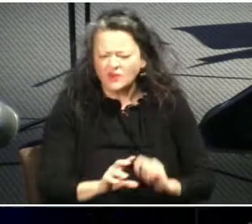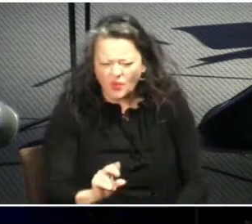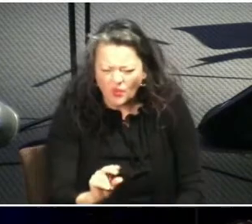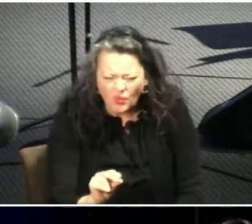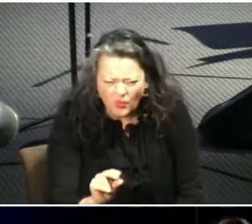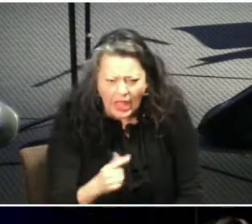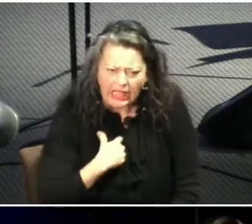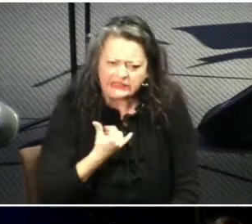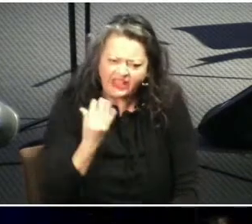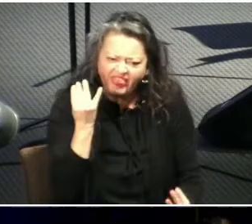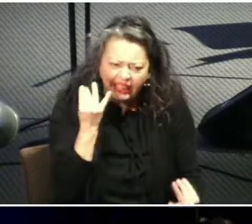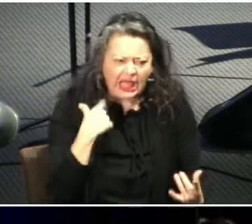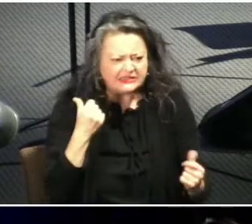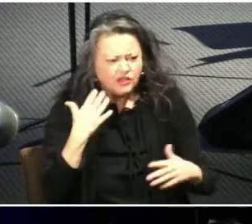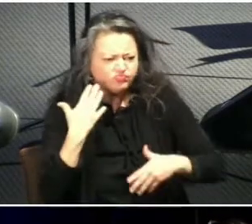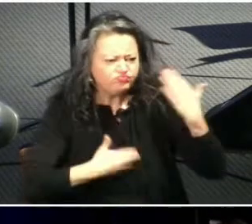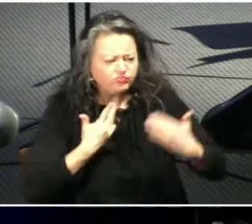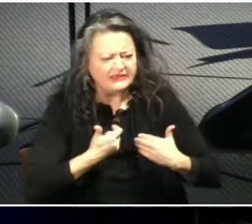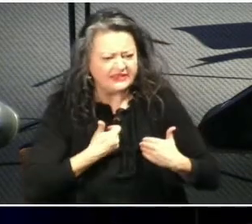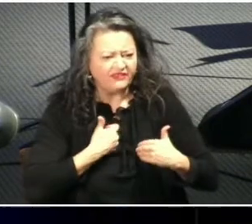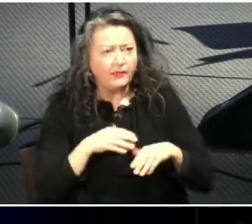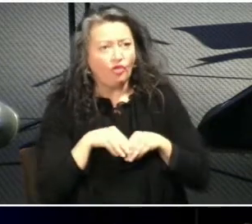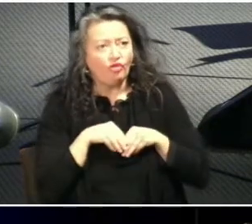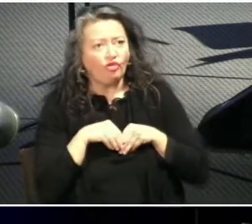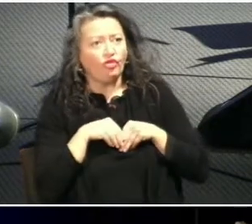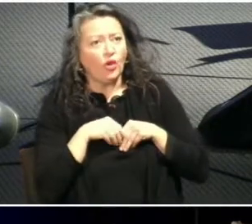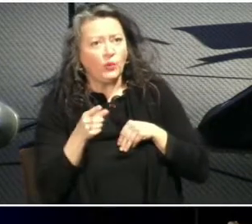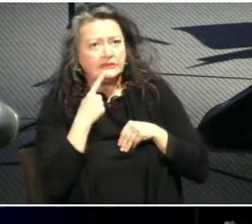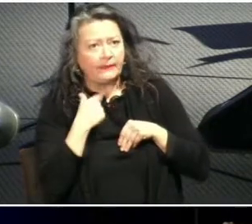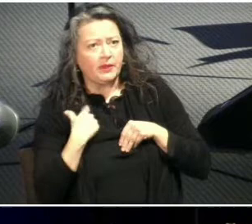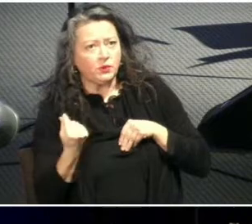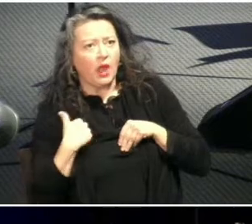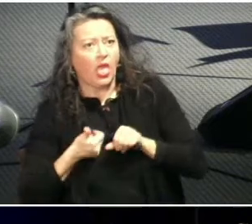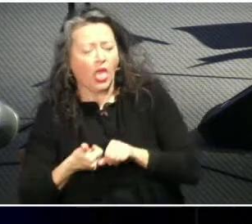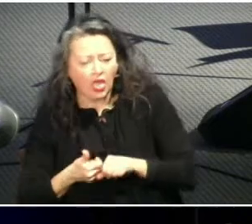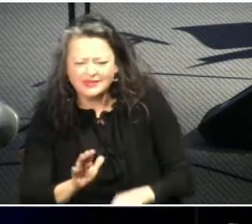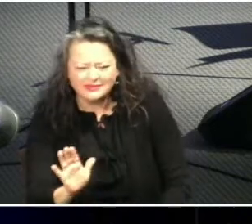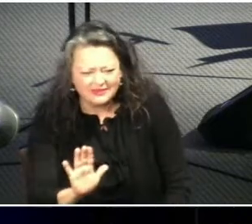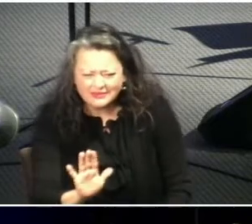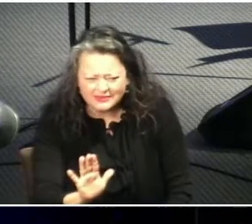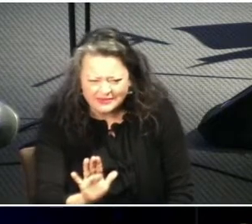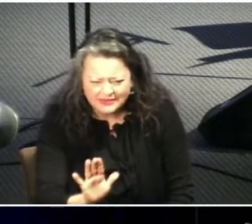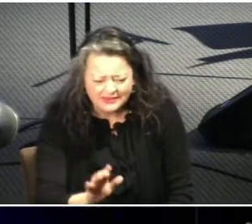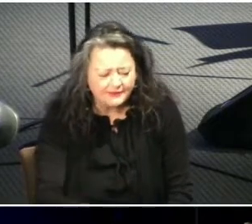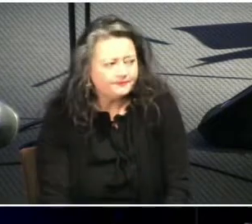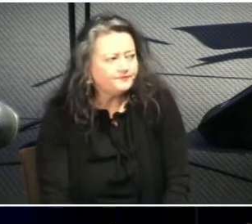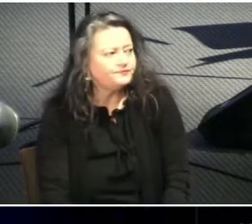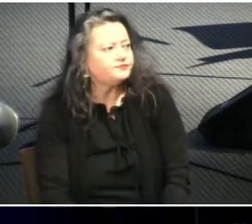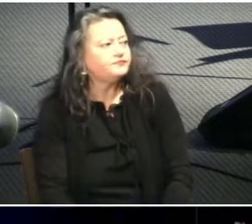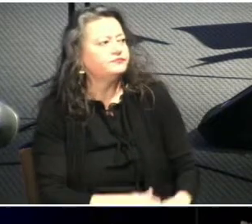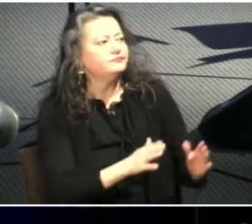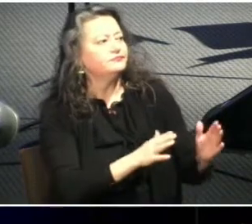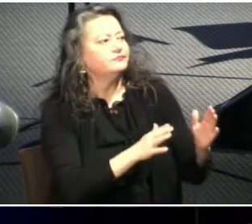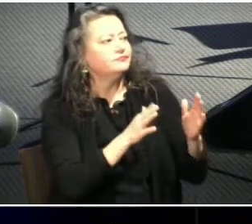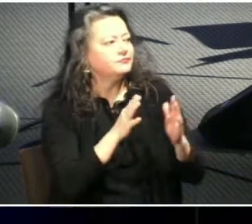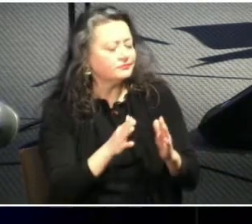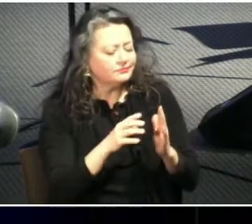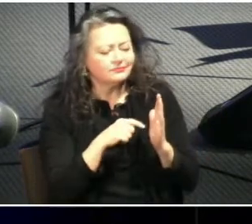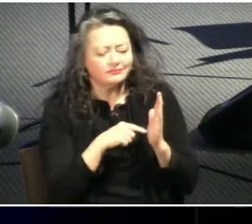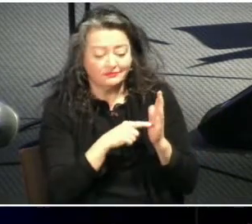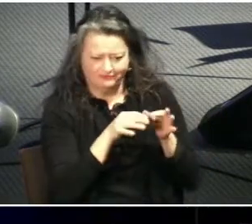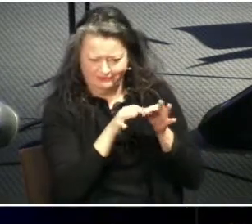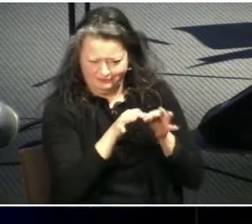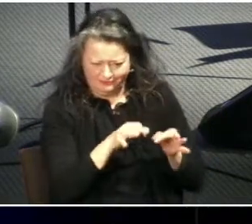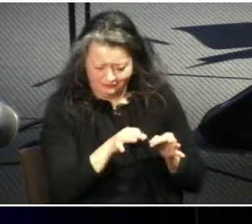proverbs 31 gives us a really clear picture of a strong wife she feeds and she clothes her